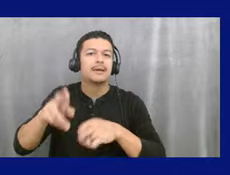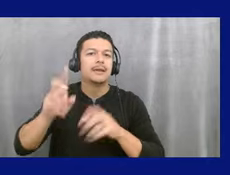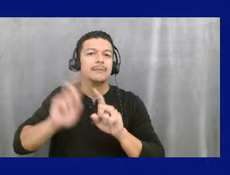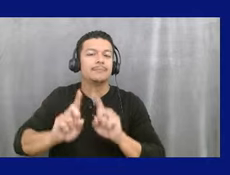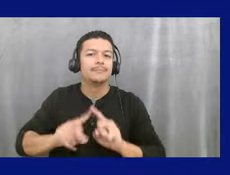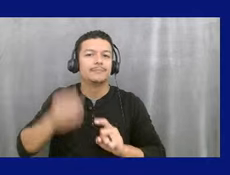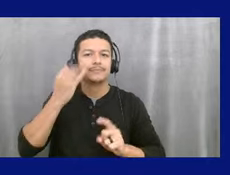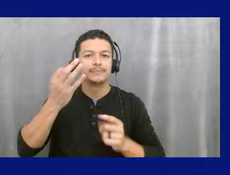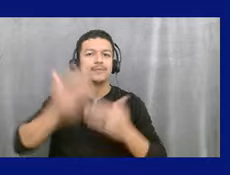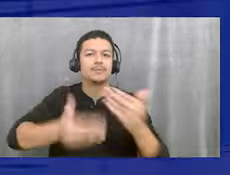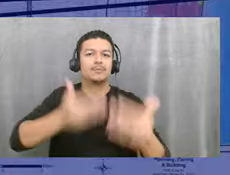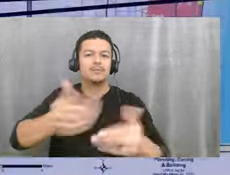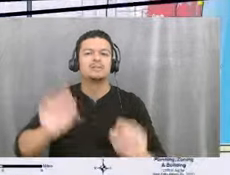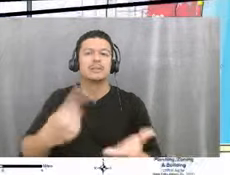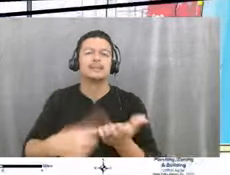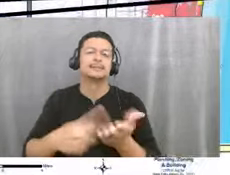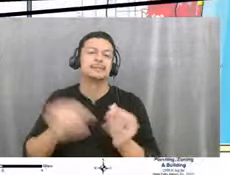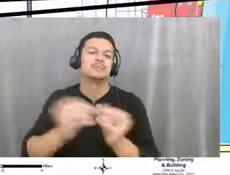can discuss in more detail.